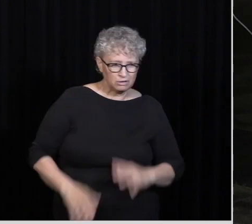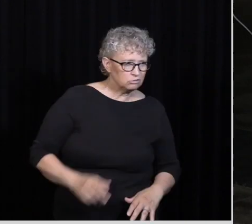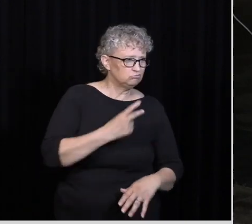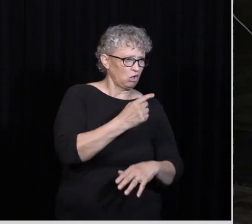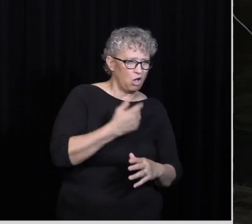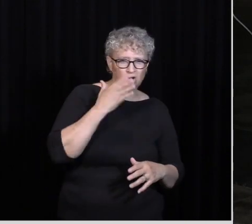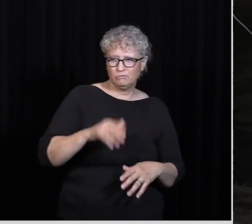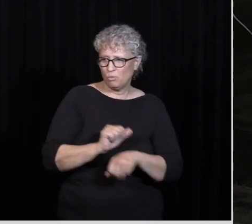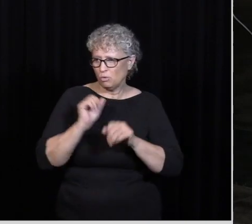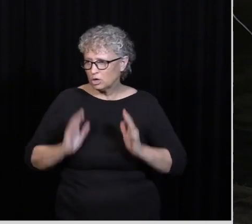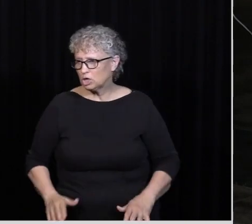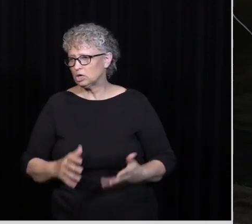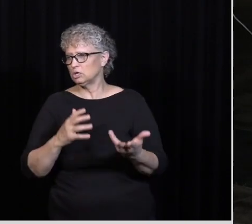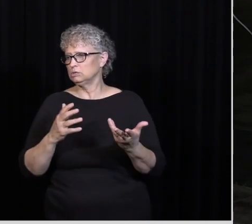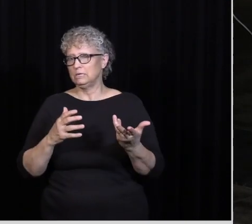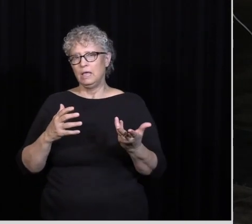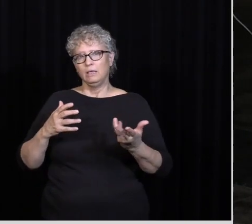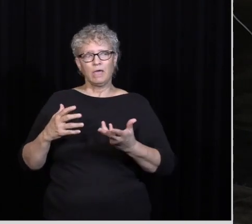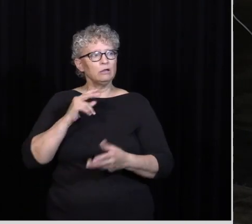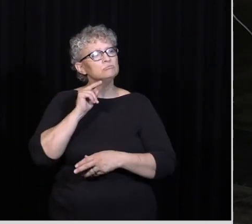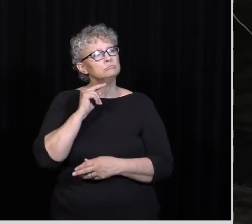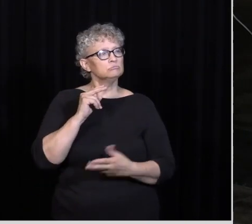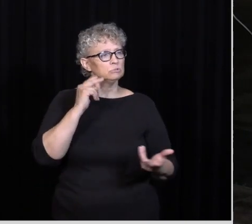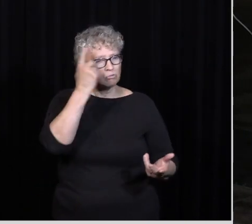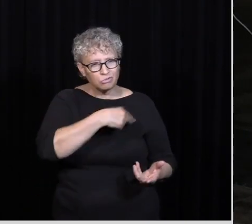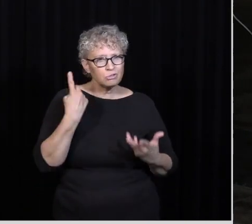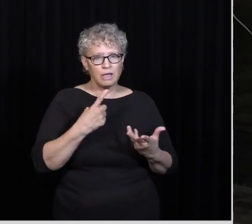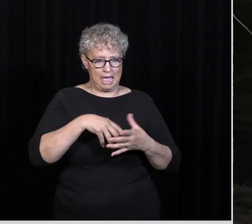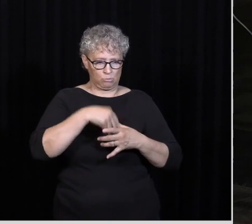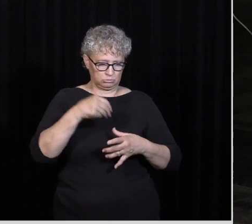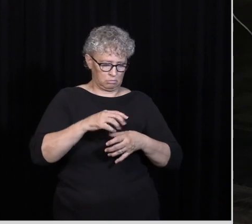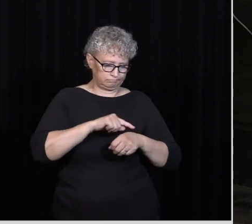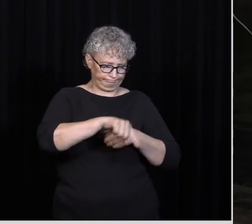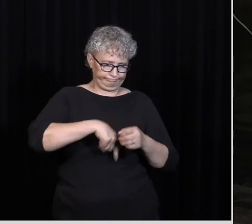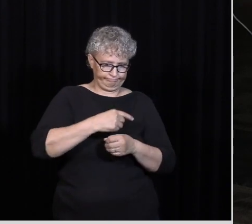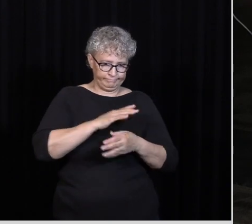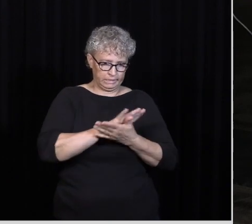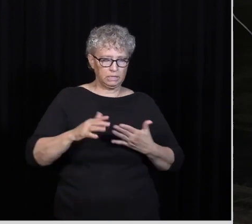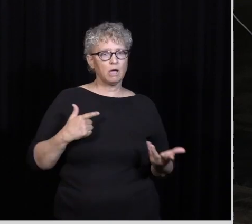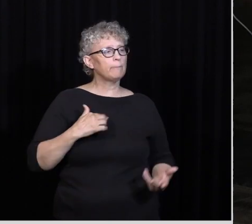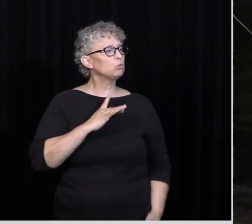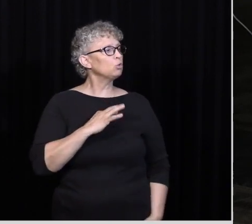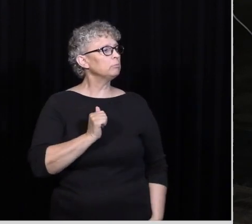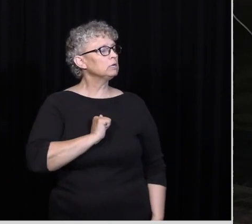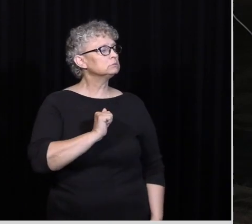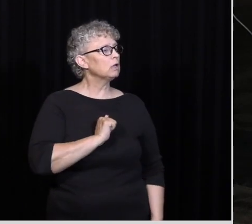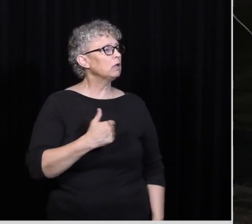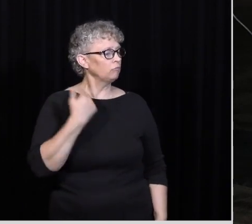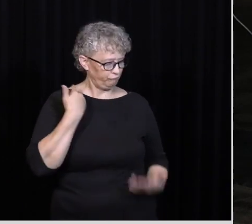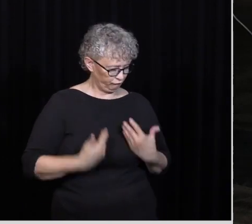workers They go And they look And just Matthew 22 They clean the outside Of the dish And they're like Look how cool I am Well Jesus